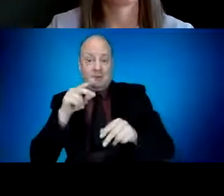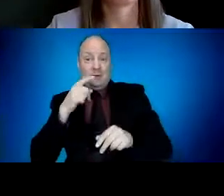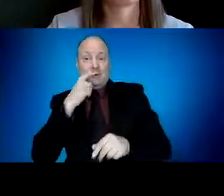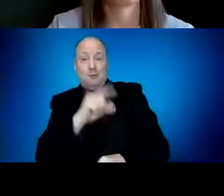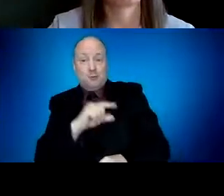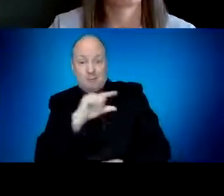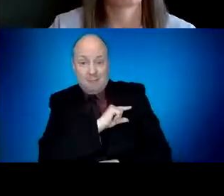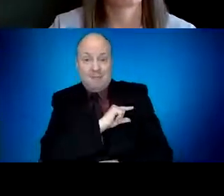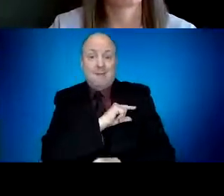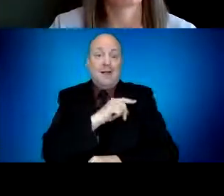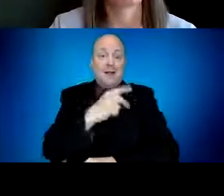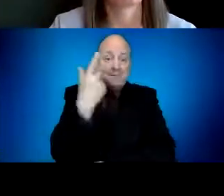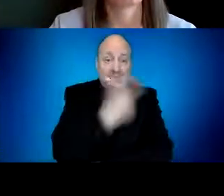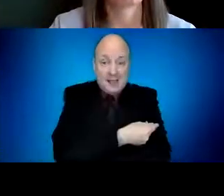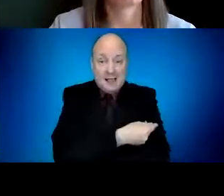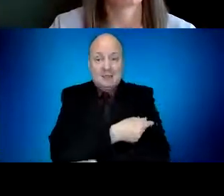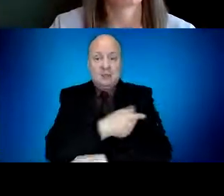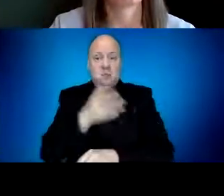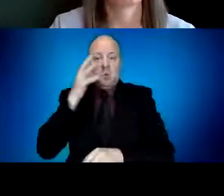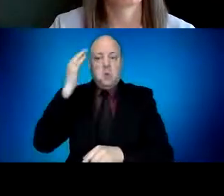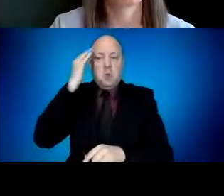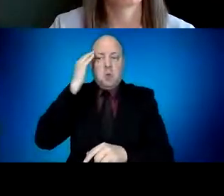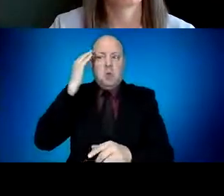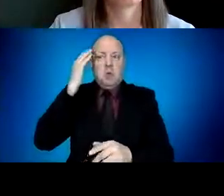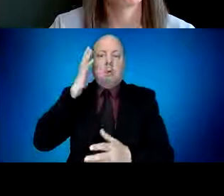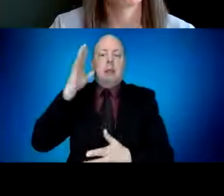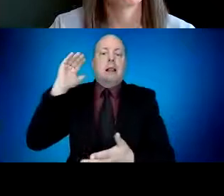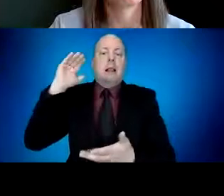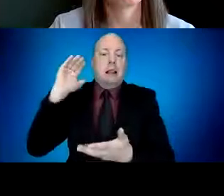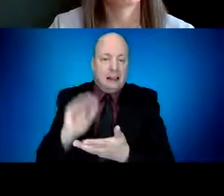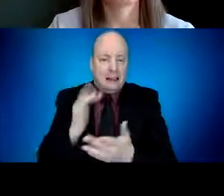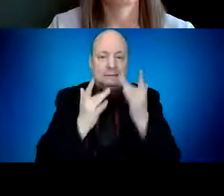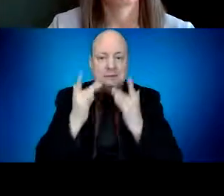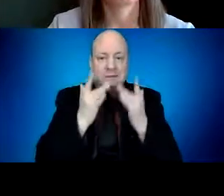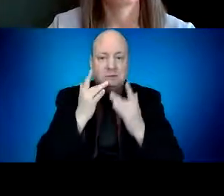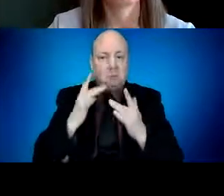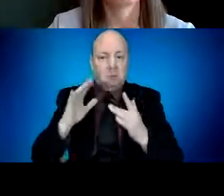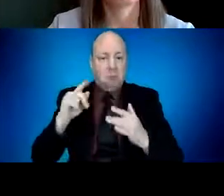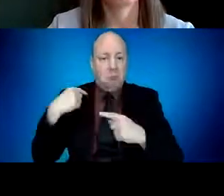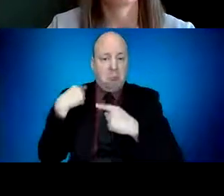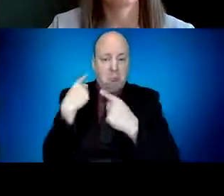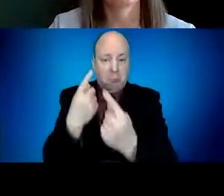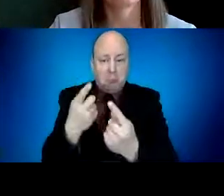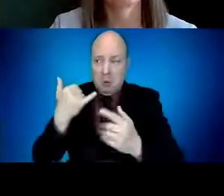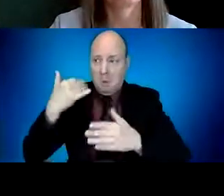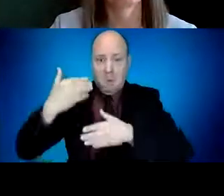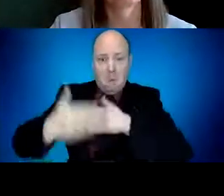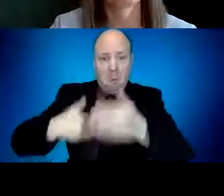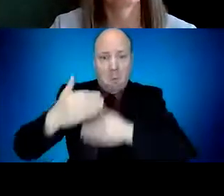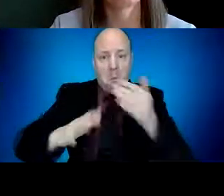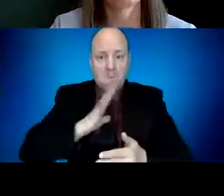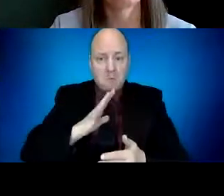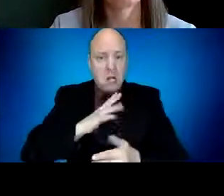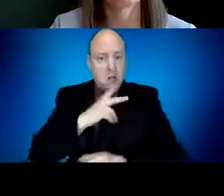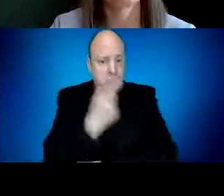as more doses became available and more people got vaccinated. The sign-up challenges we saw seniors encountering in the early days helped us improve our